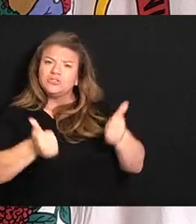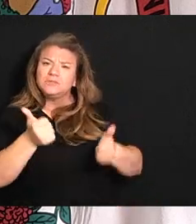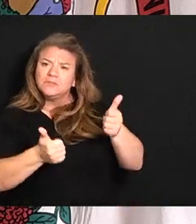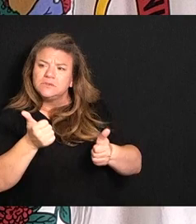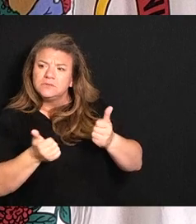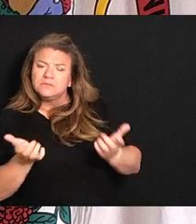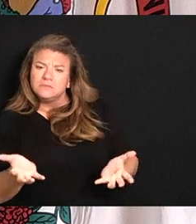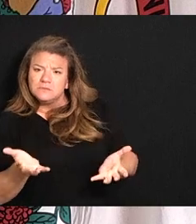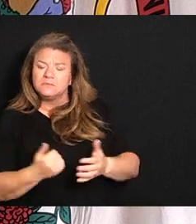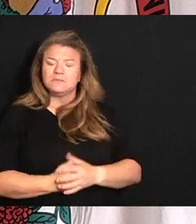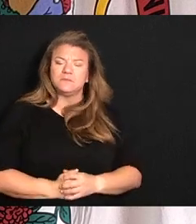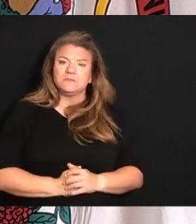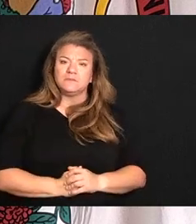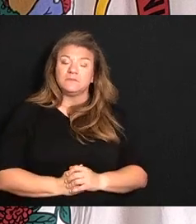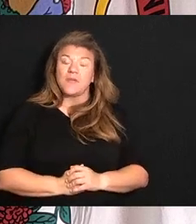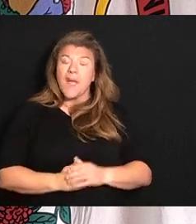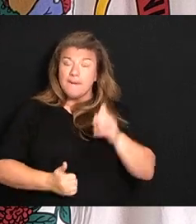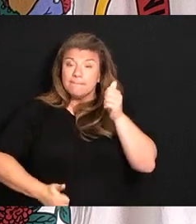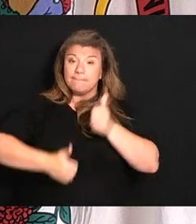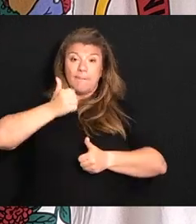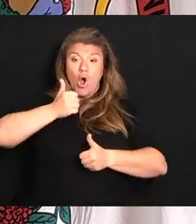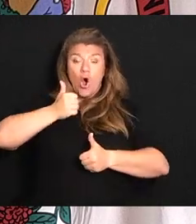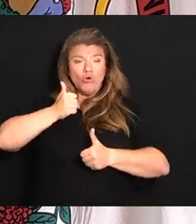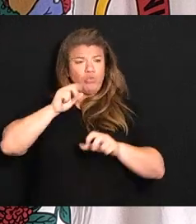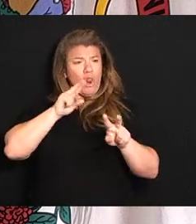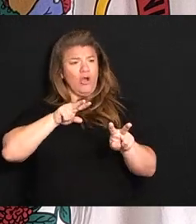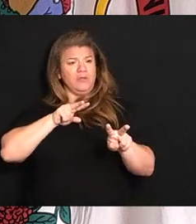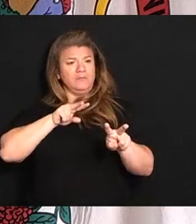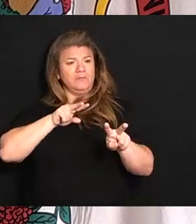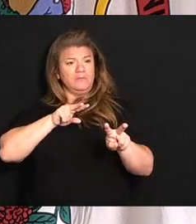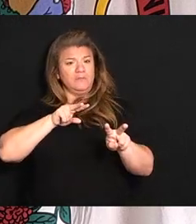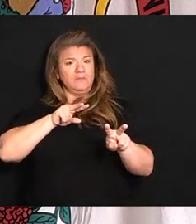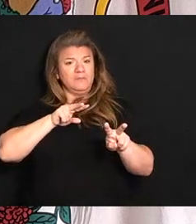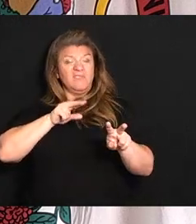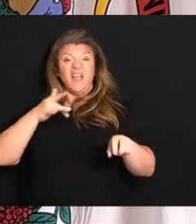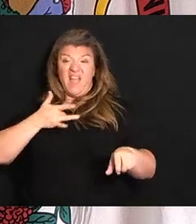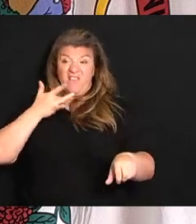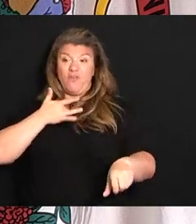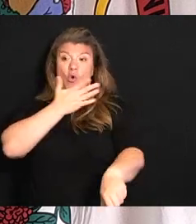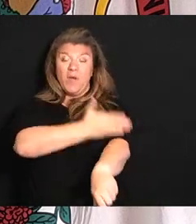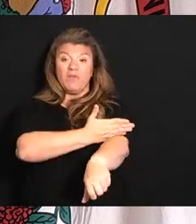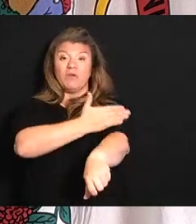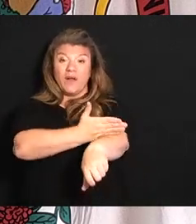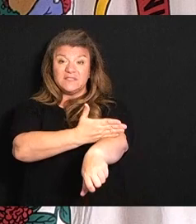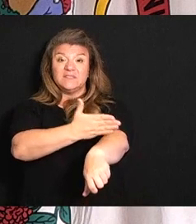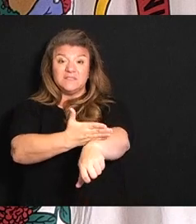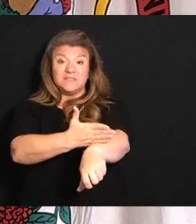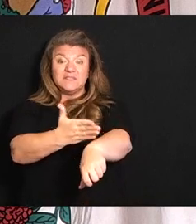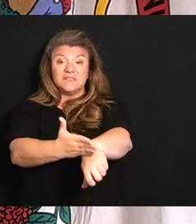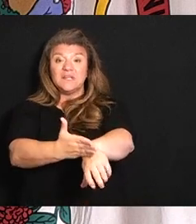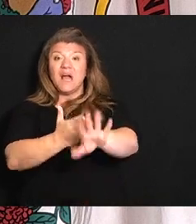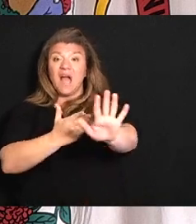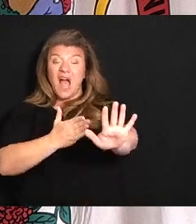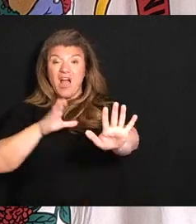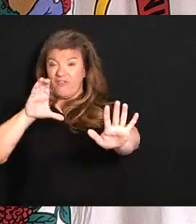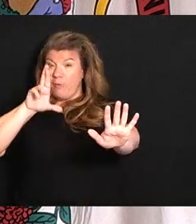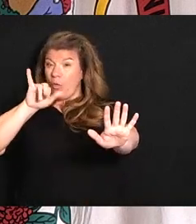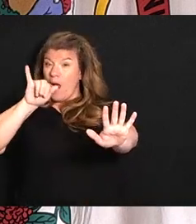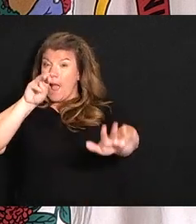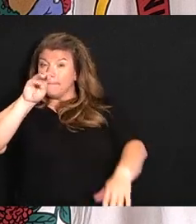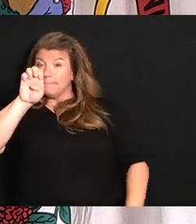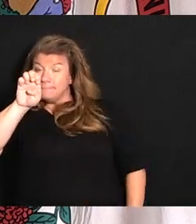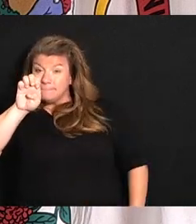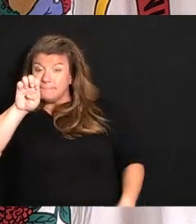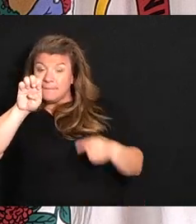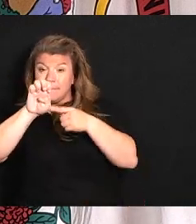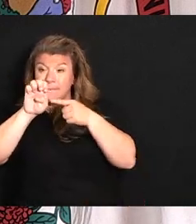think in most people's eyes we'd have to say we've regressed. From the standpoint of crime and from